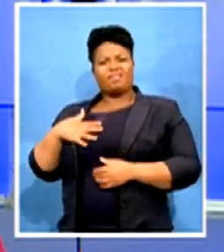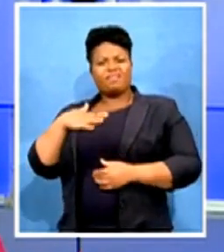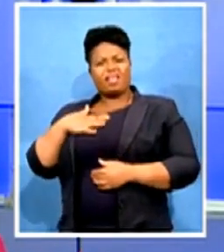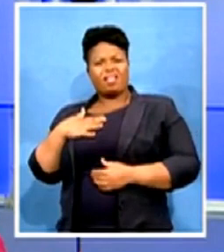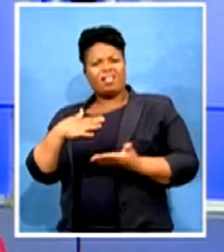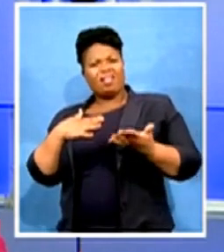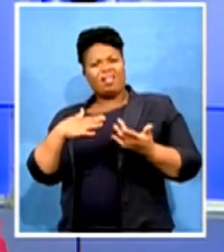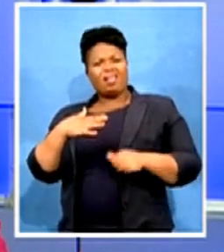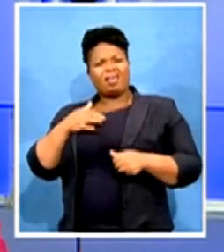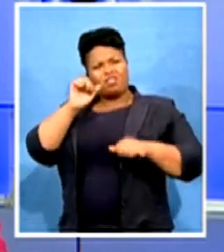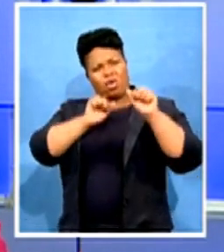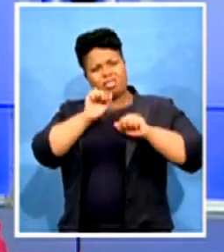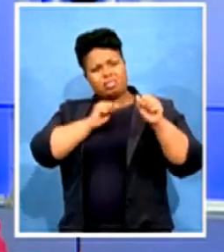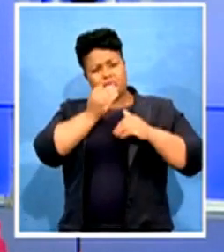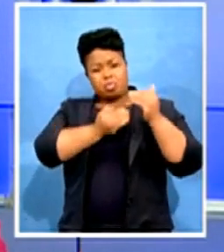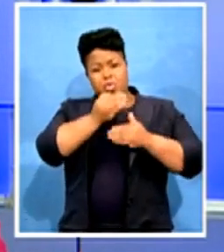was not correct?